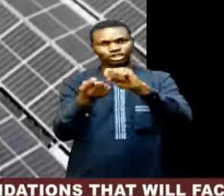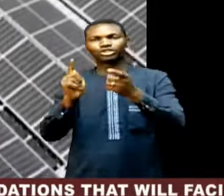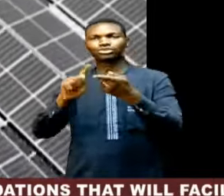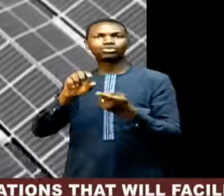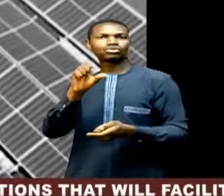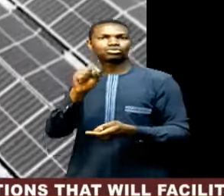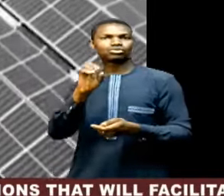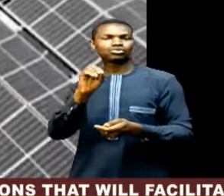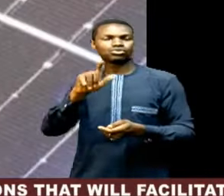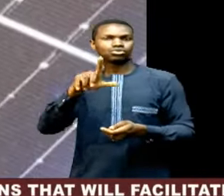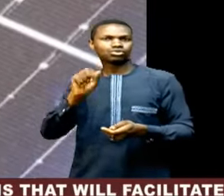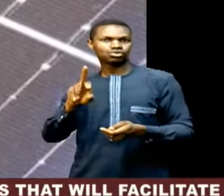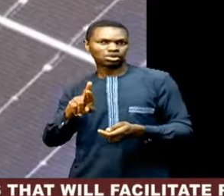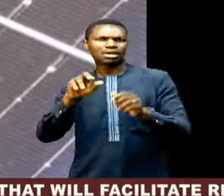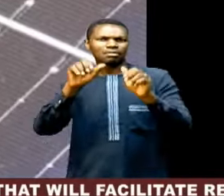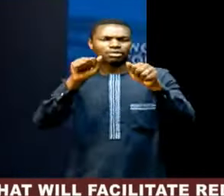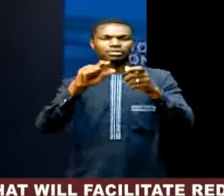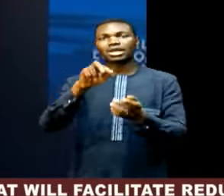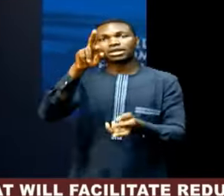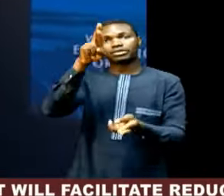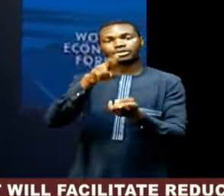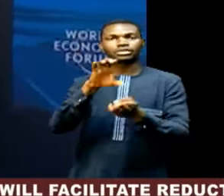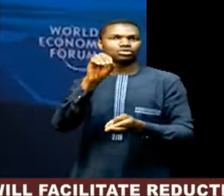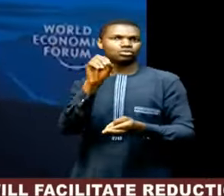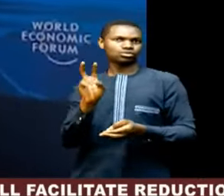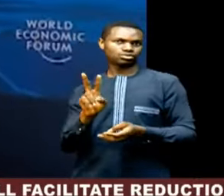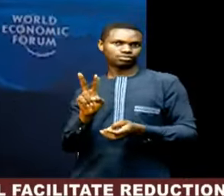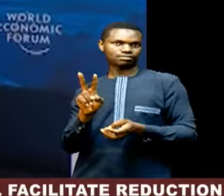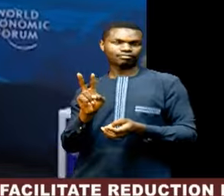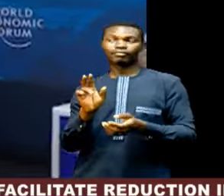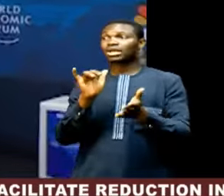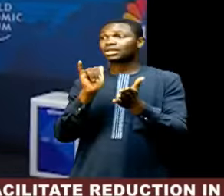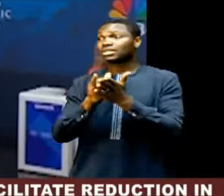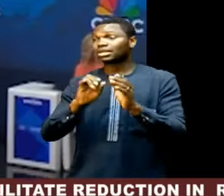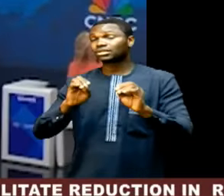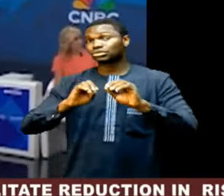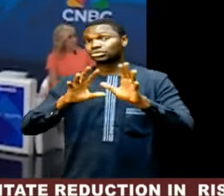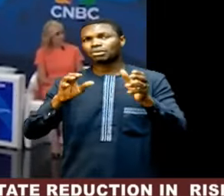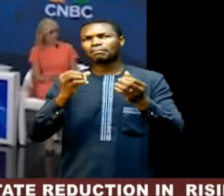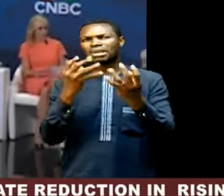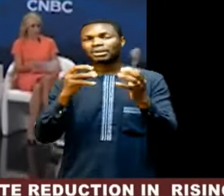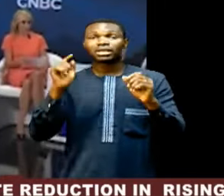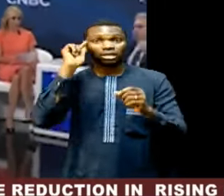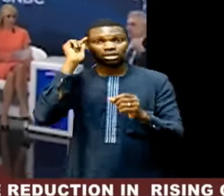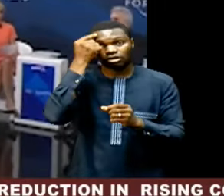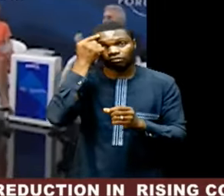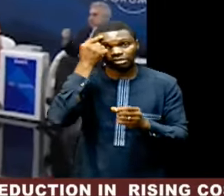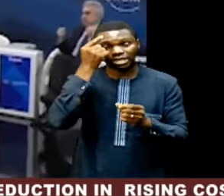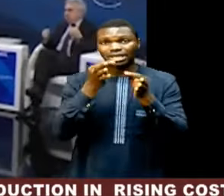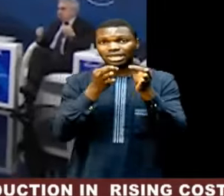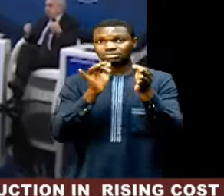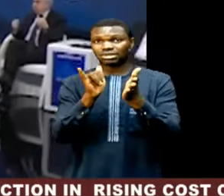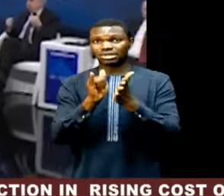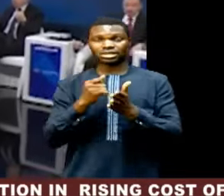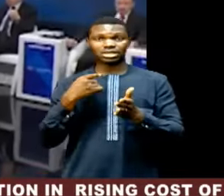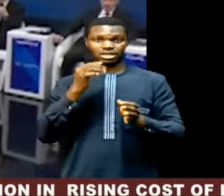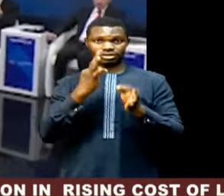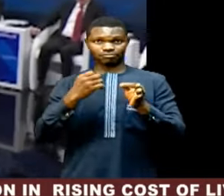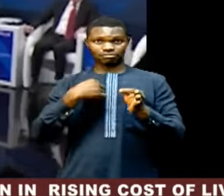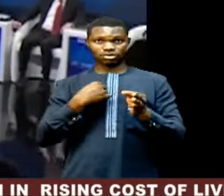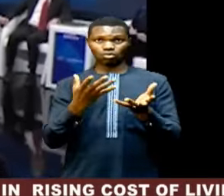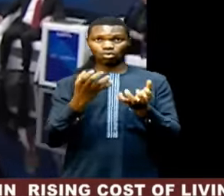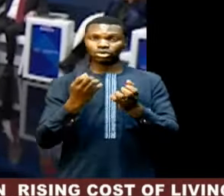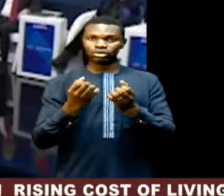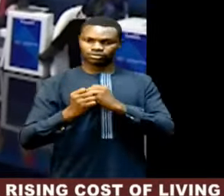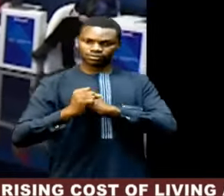improving cutting all greenhouse gas emissions. Governments got it at the end, many governments, that if I want to secure my